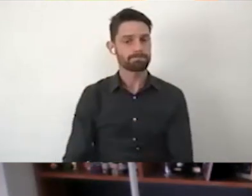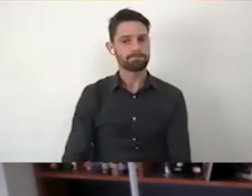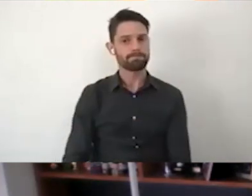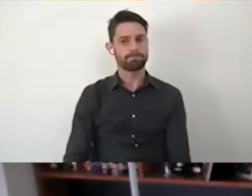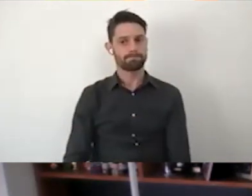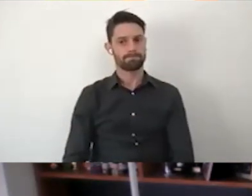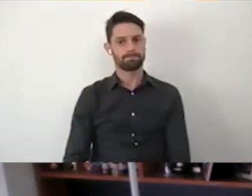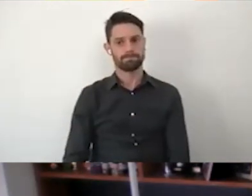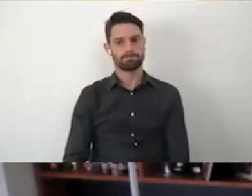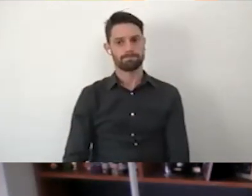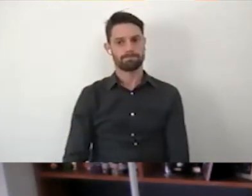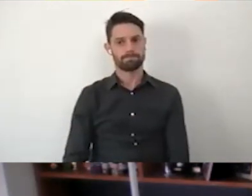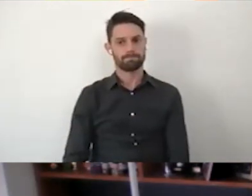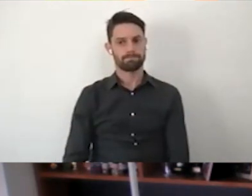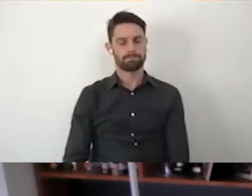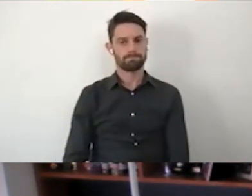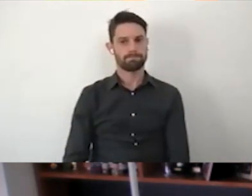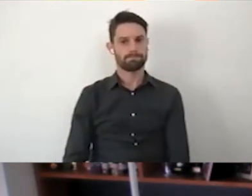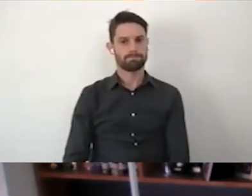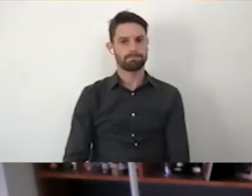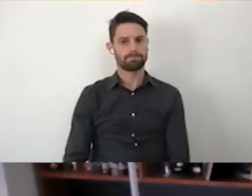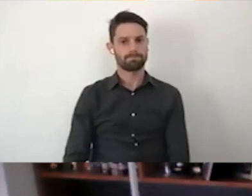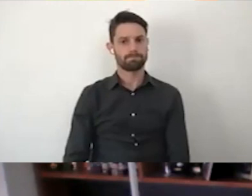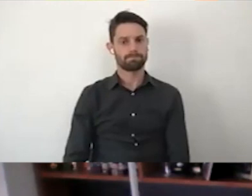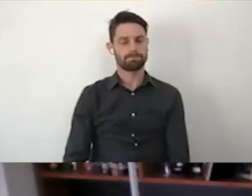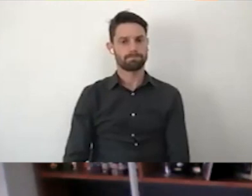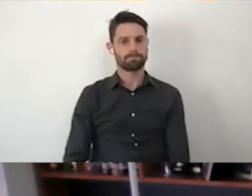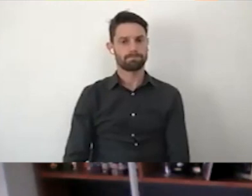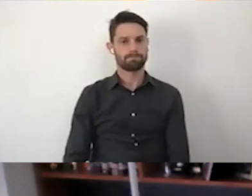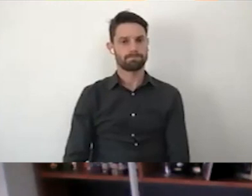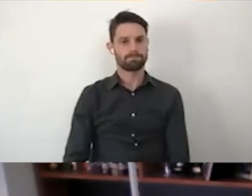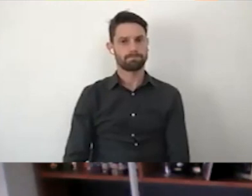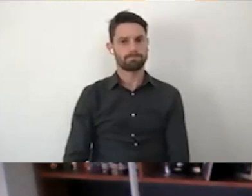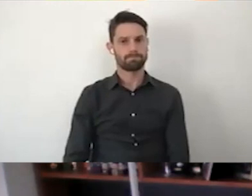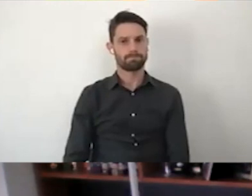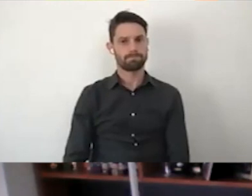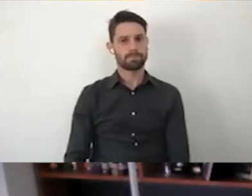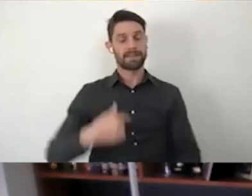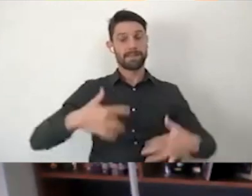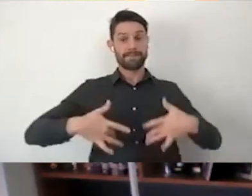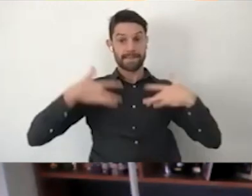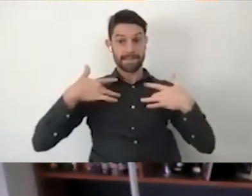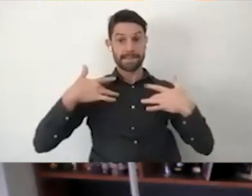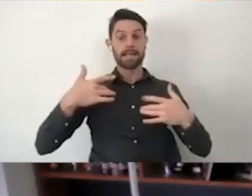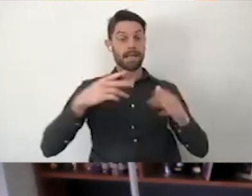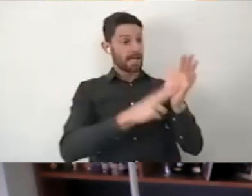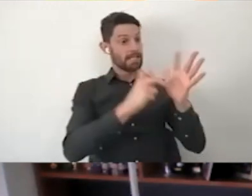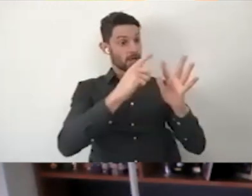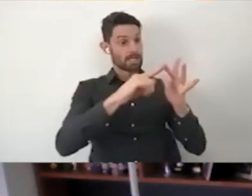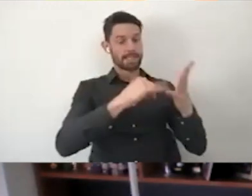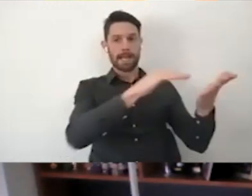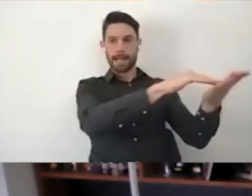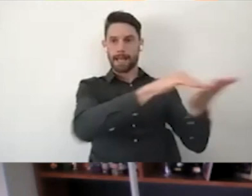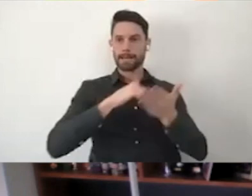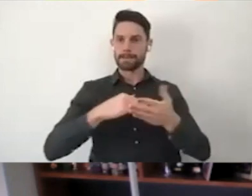the model of disability and focus less on the medical model of disability, but more